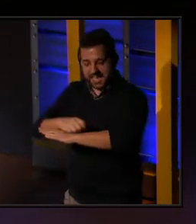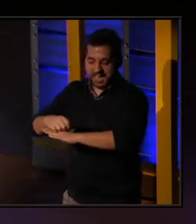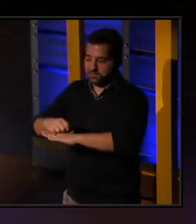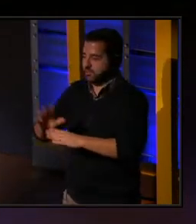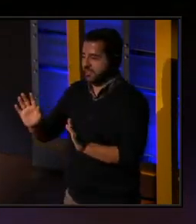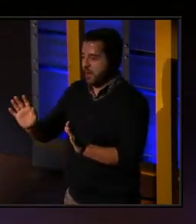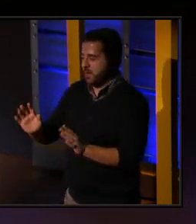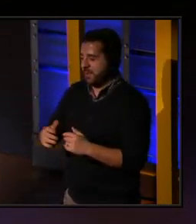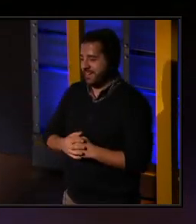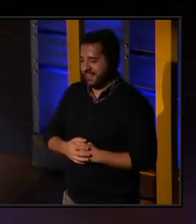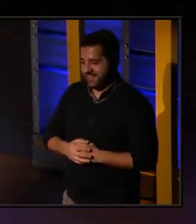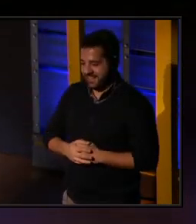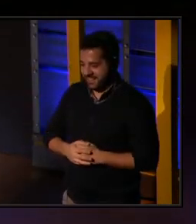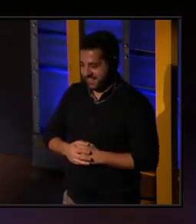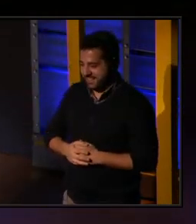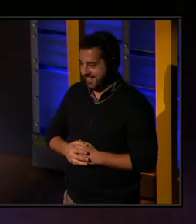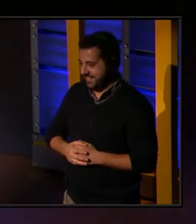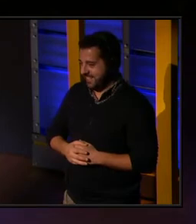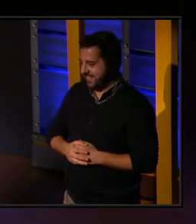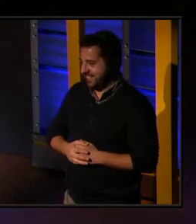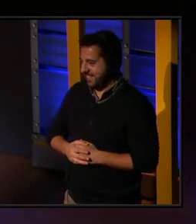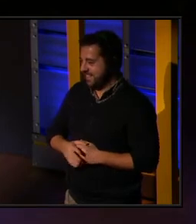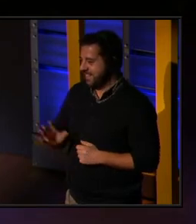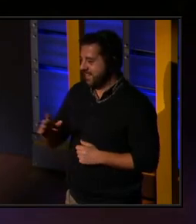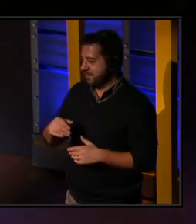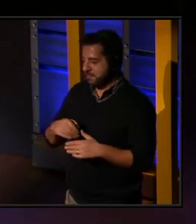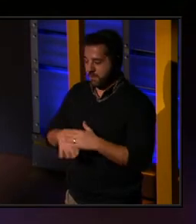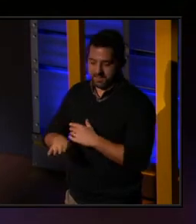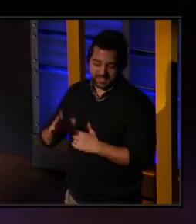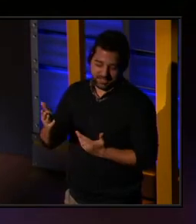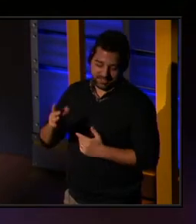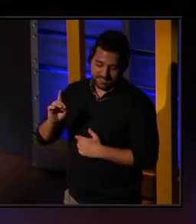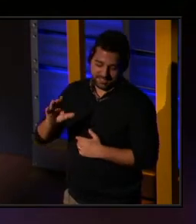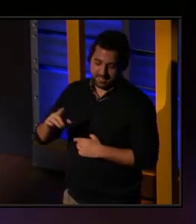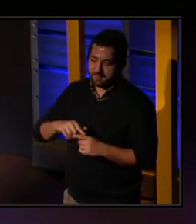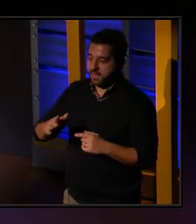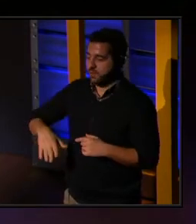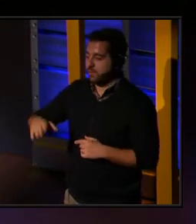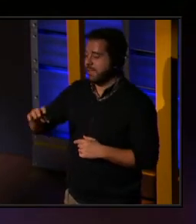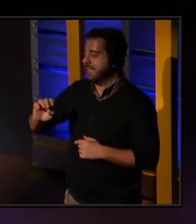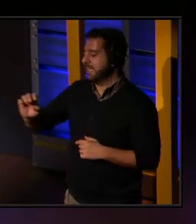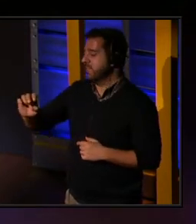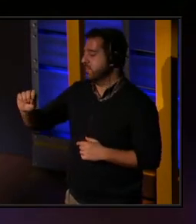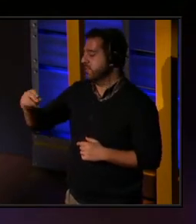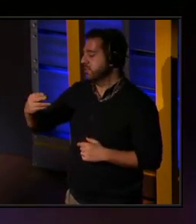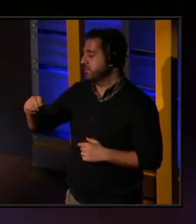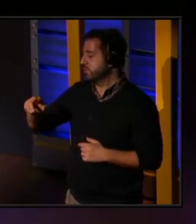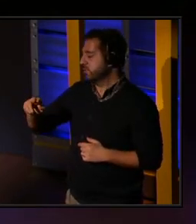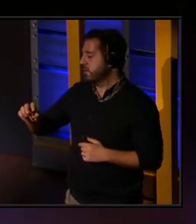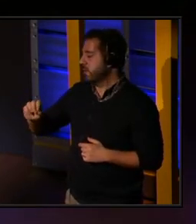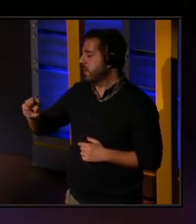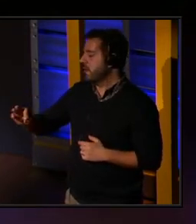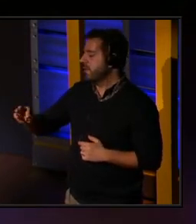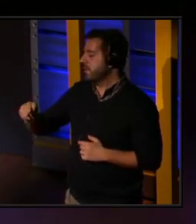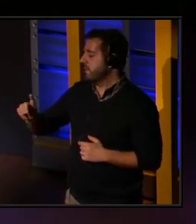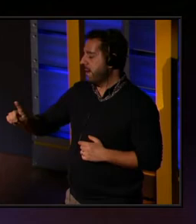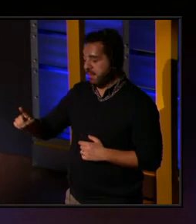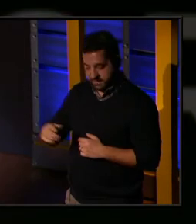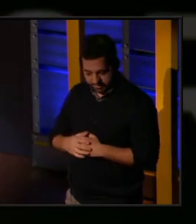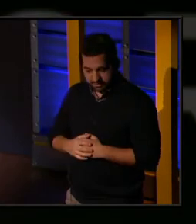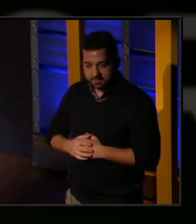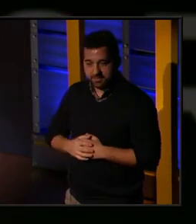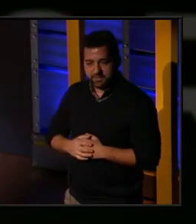No, I was in D.C. No, I was born in D.C., but I grew up on the eastern shore of Maryland. And when you were in